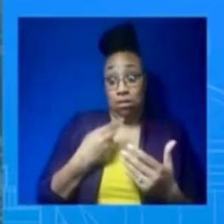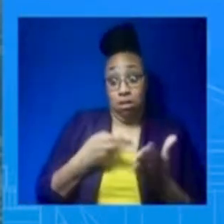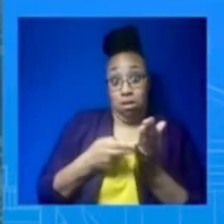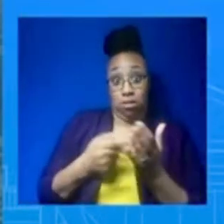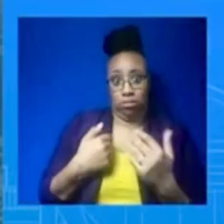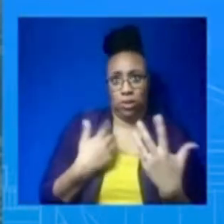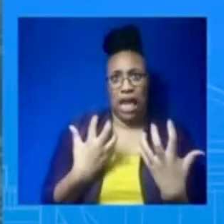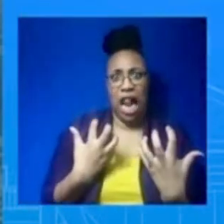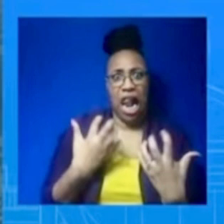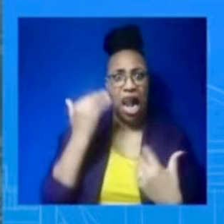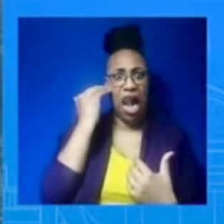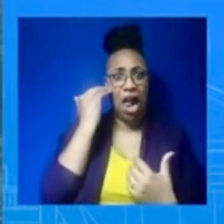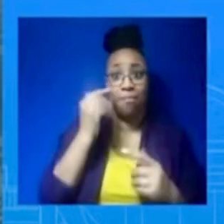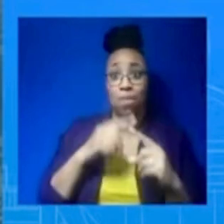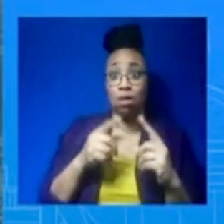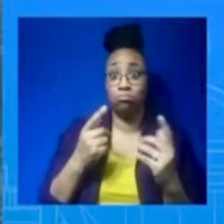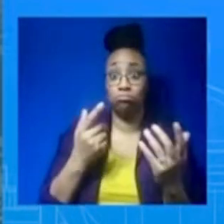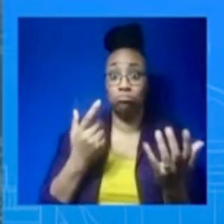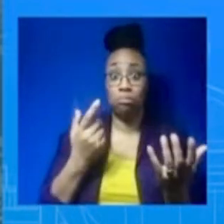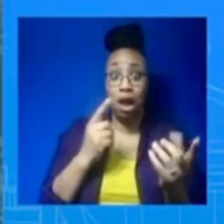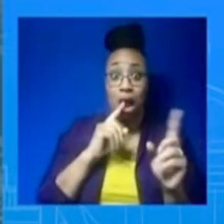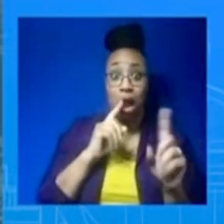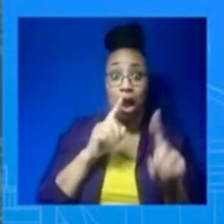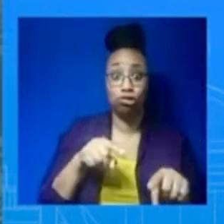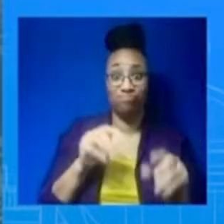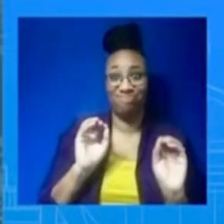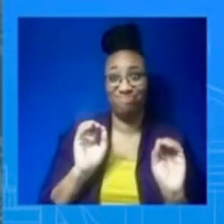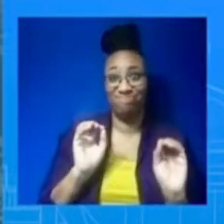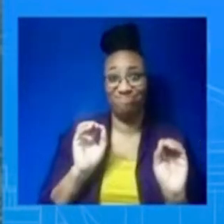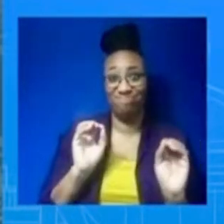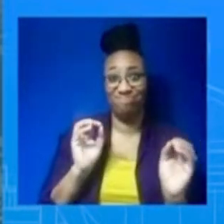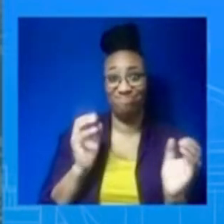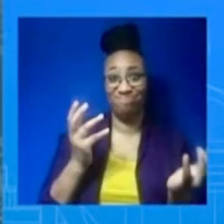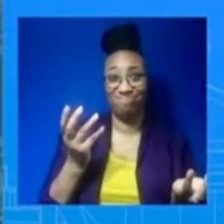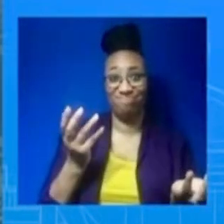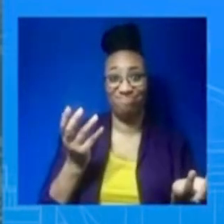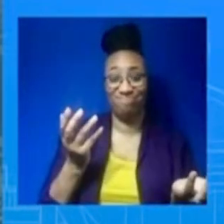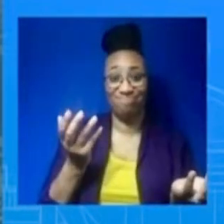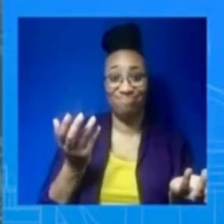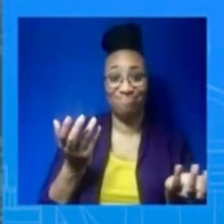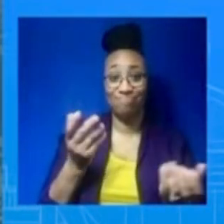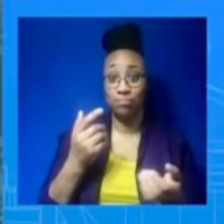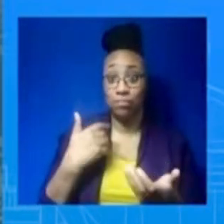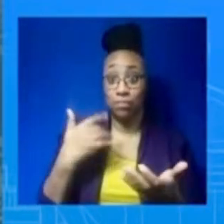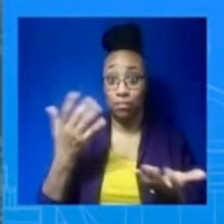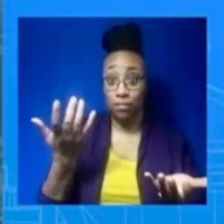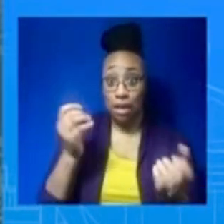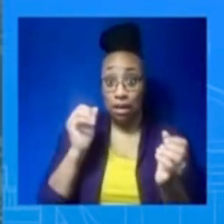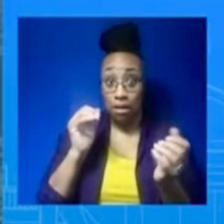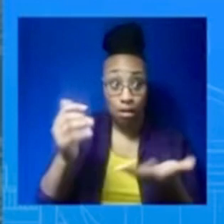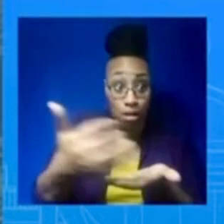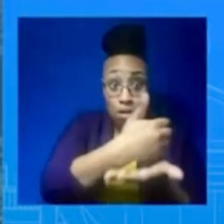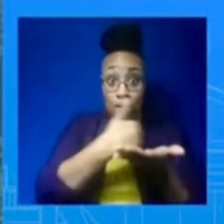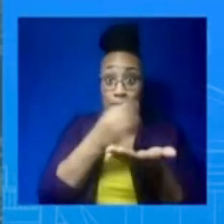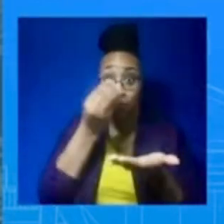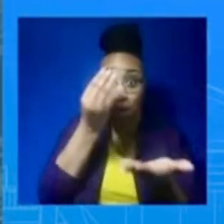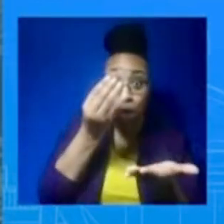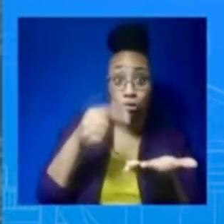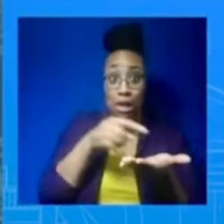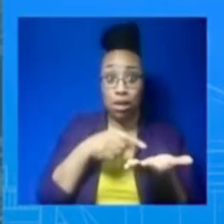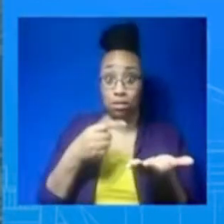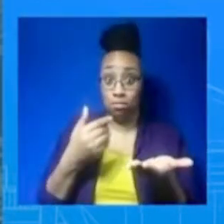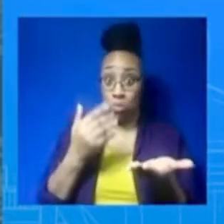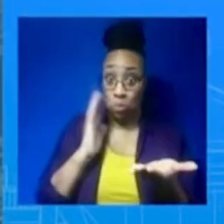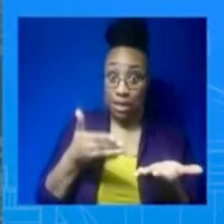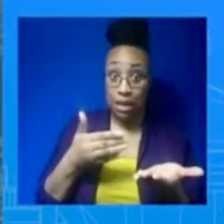these three objects. And just to remind you, one's on sea ice in the north of Alaska in Arctic conditions.